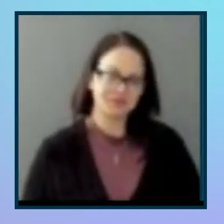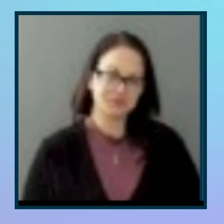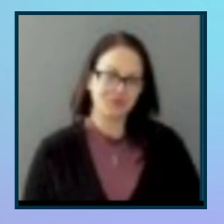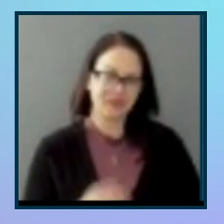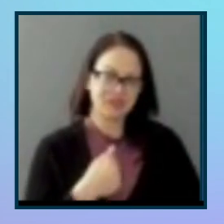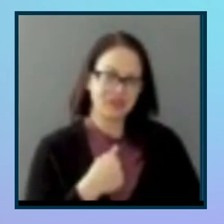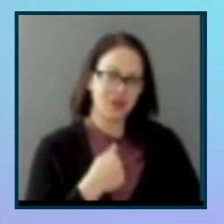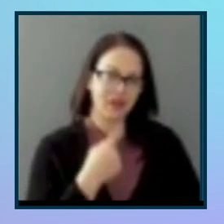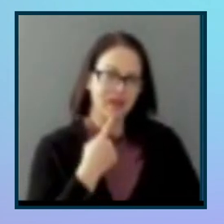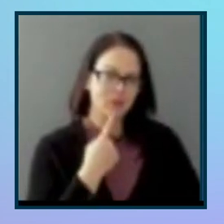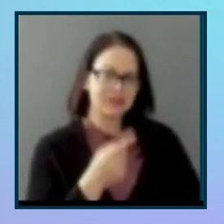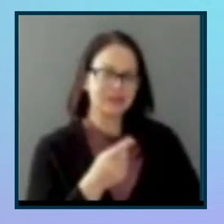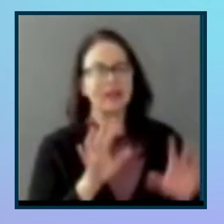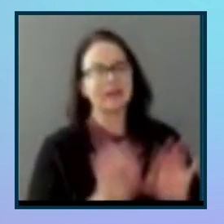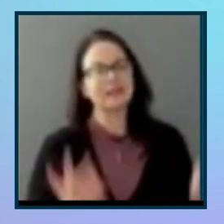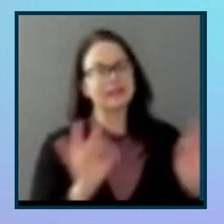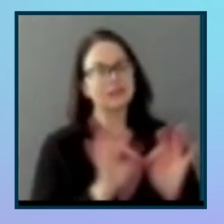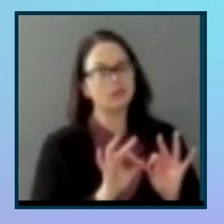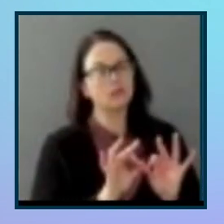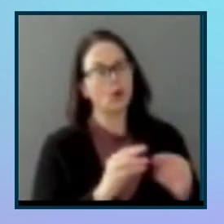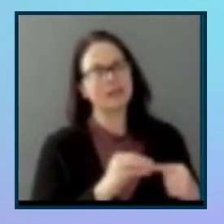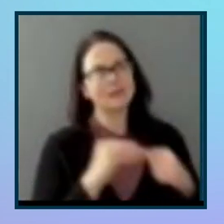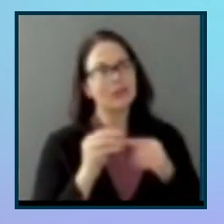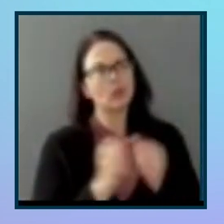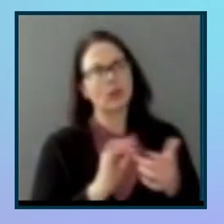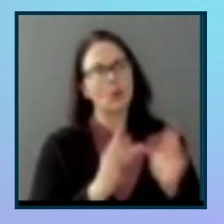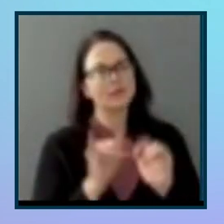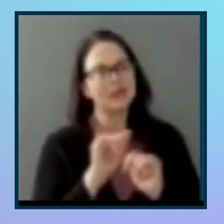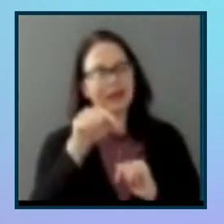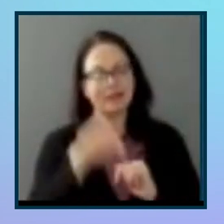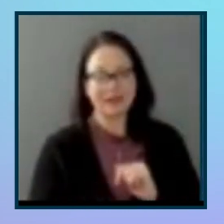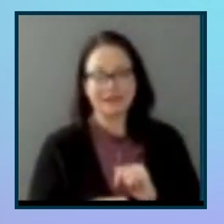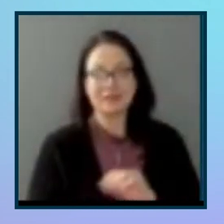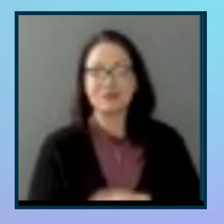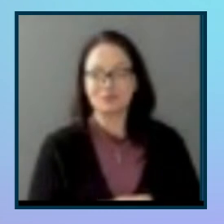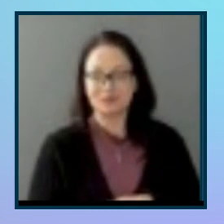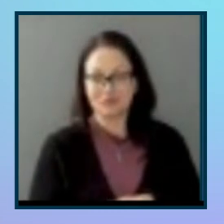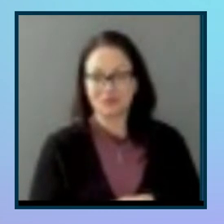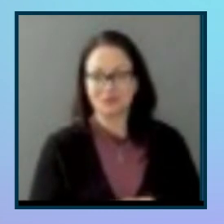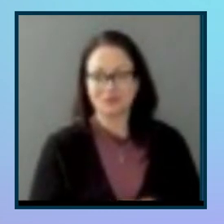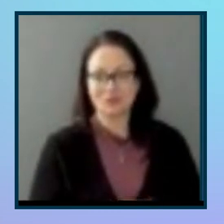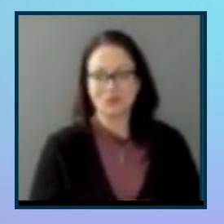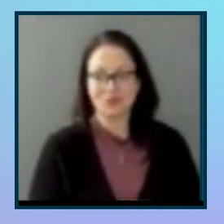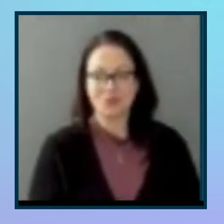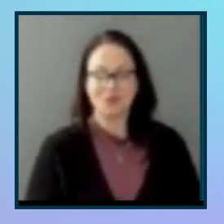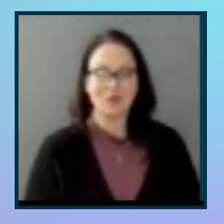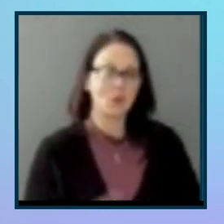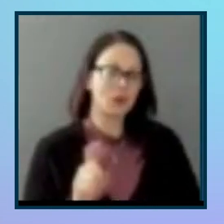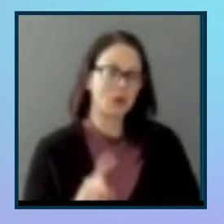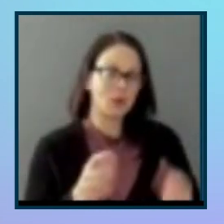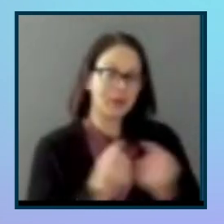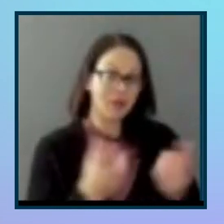it's important, especially with a site like this, uh, where there could be, you know, a lot of